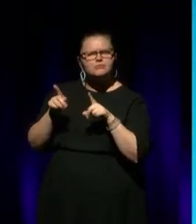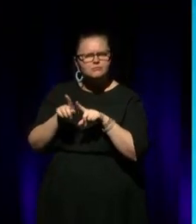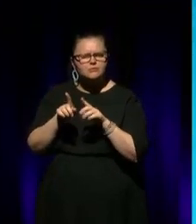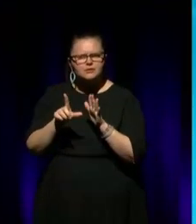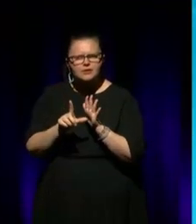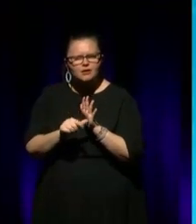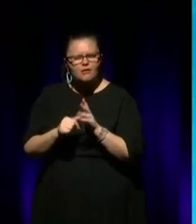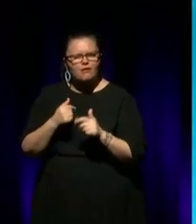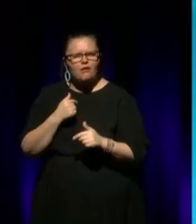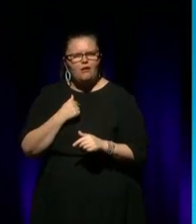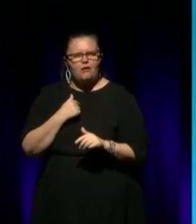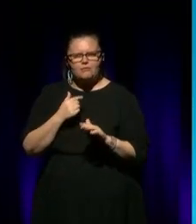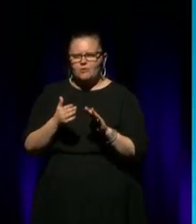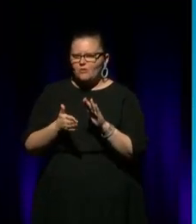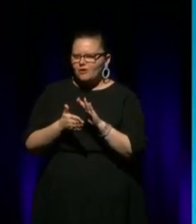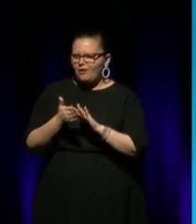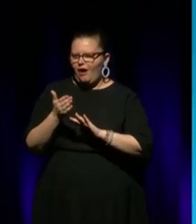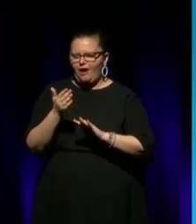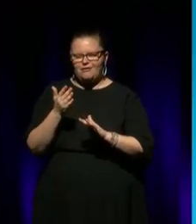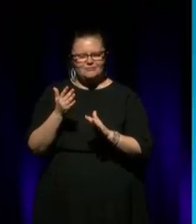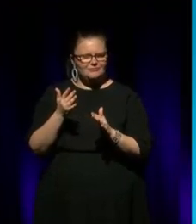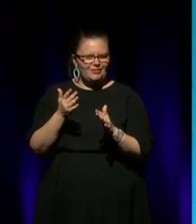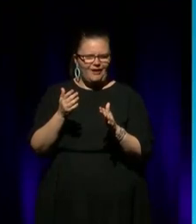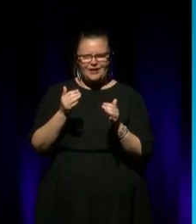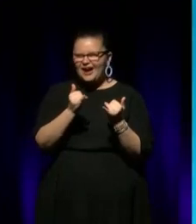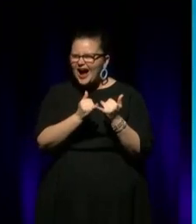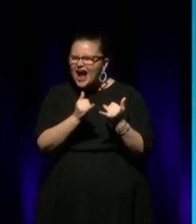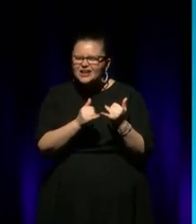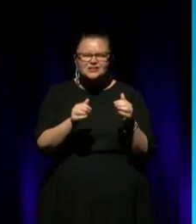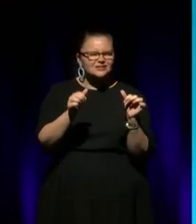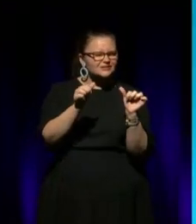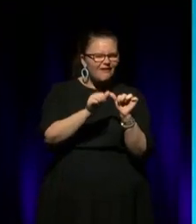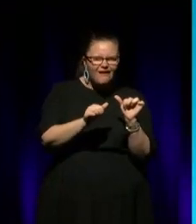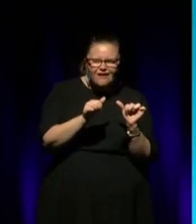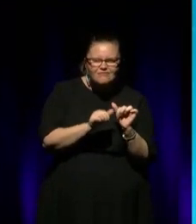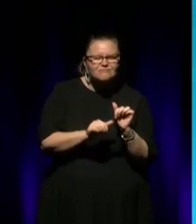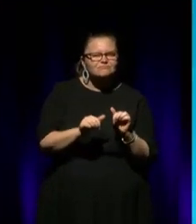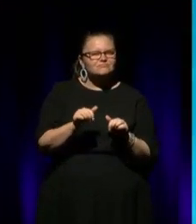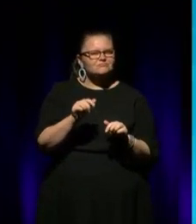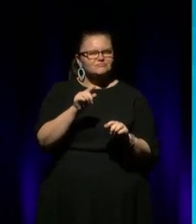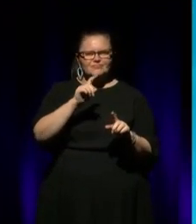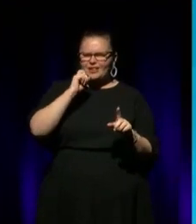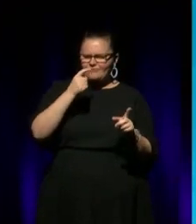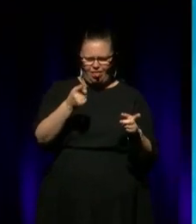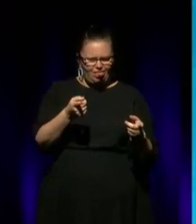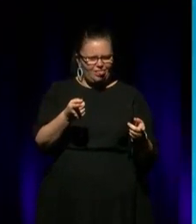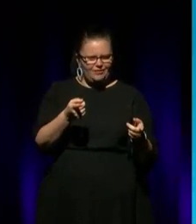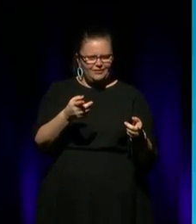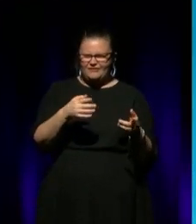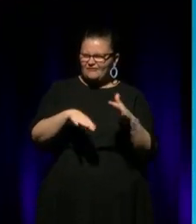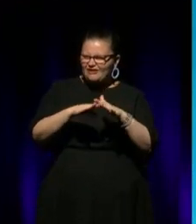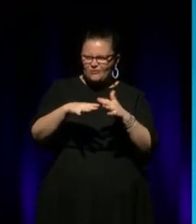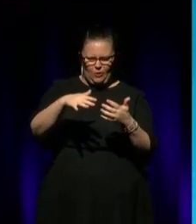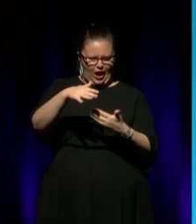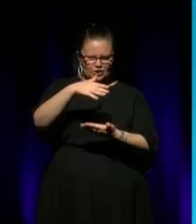know, I'd go and Aunty and Mum Sherl and Uncle, you know, my brother, Tiger Bales and they were running, like, there was this whole social